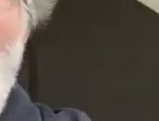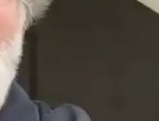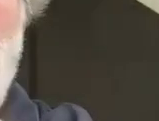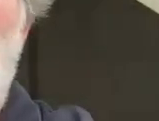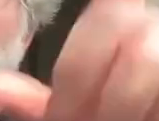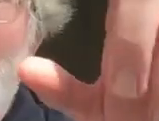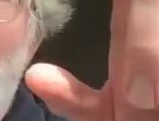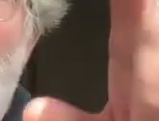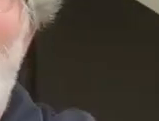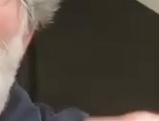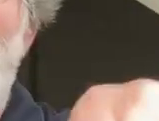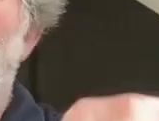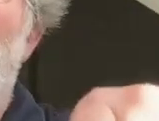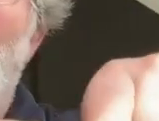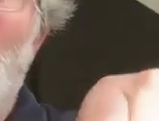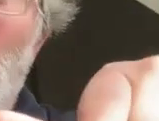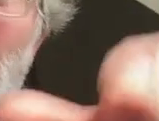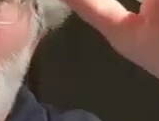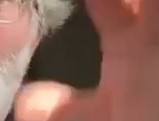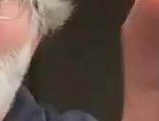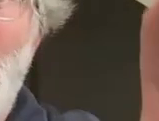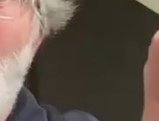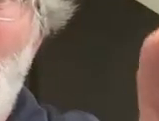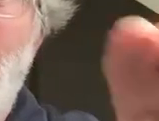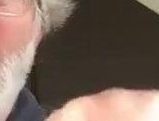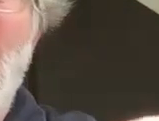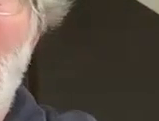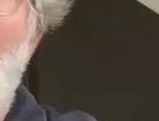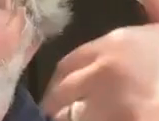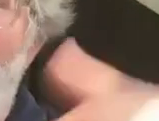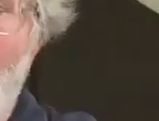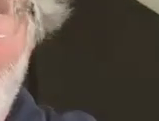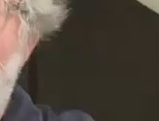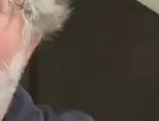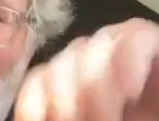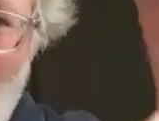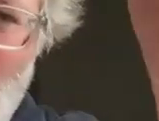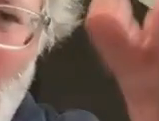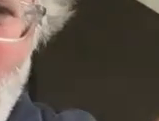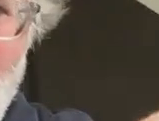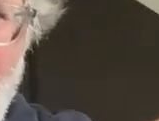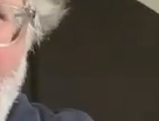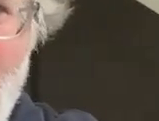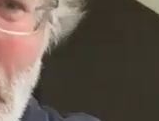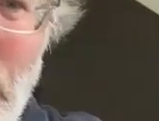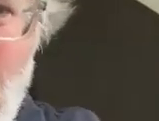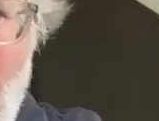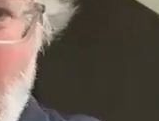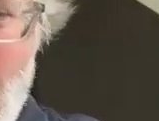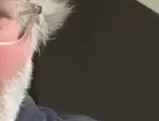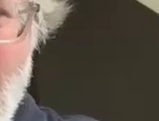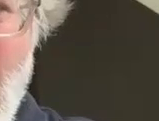to read them out you can also this is worth knowing you can vote for questions so the ones that feel most relevant give those a vote we'll use that as a way to determine who goes next